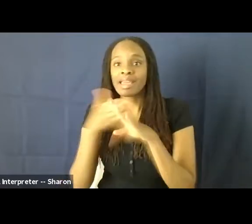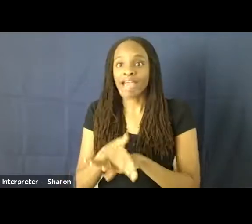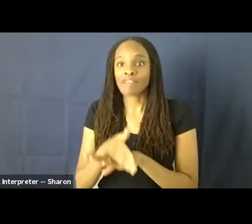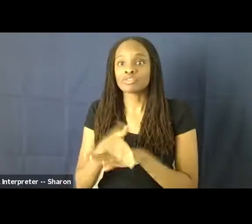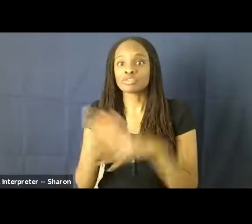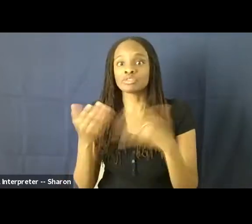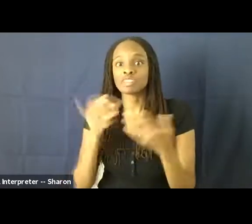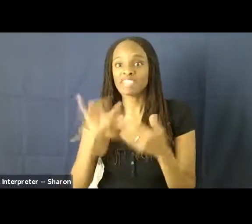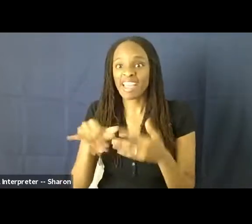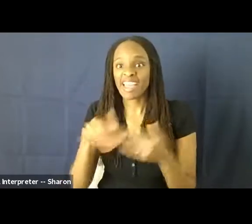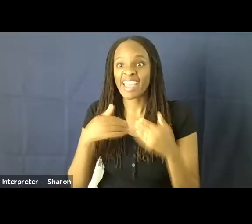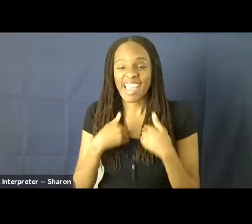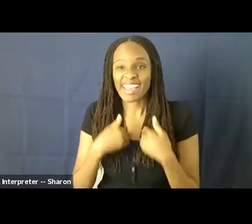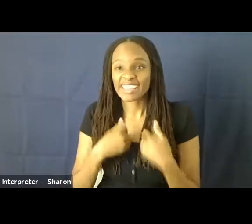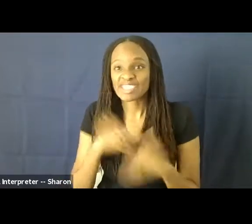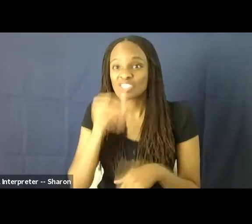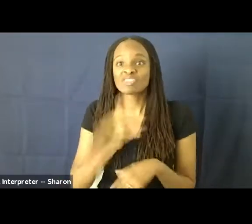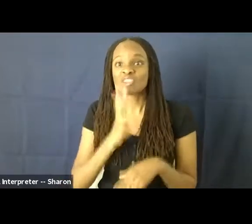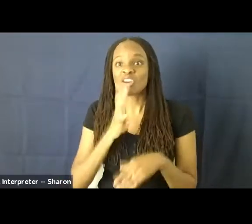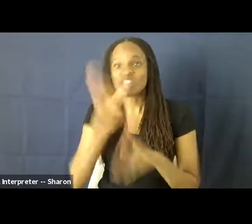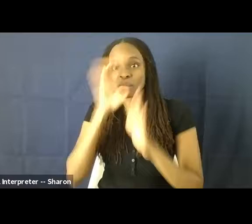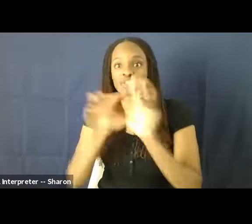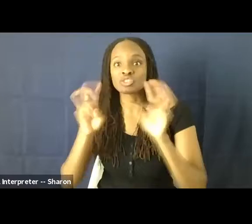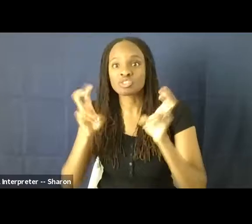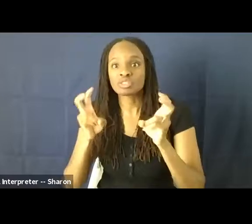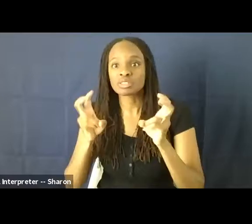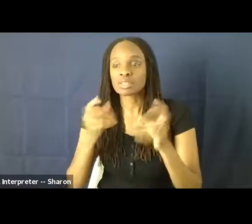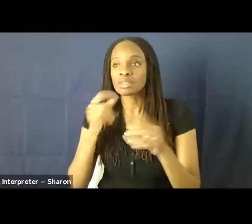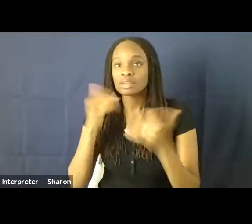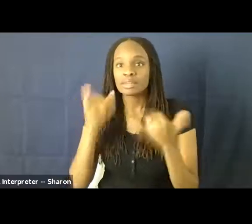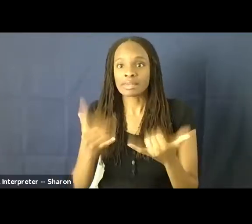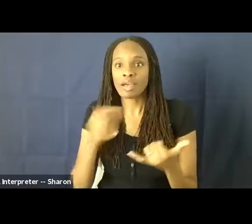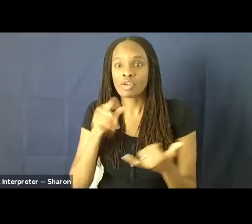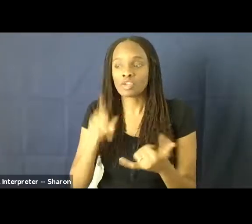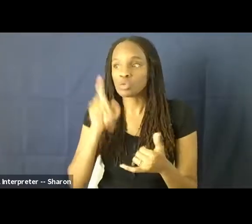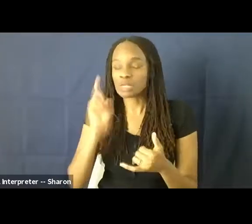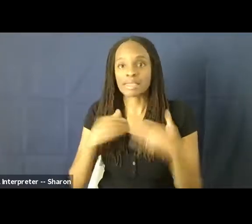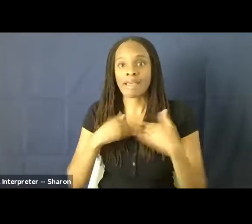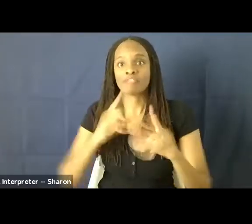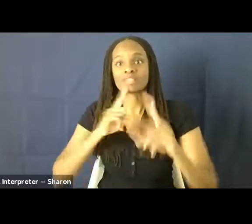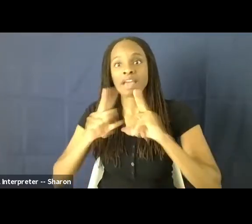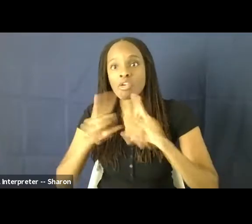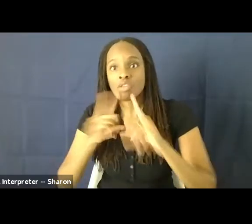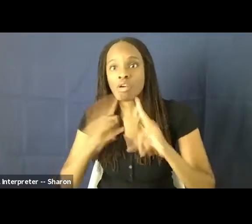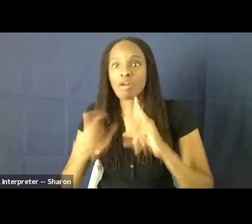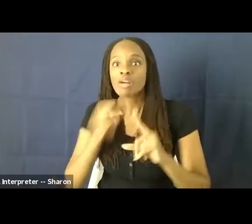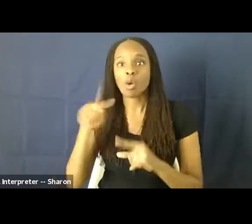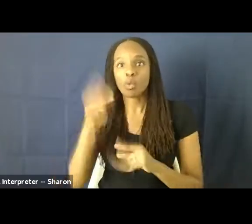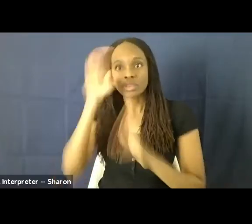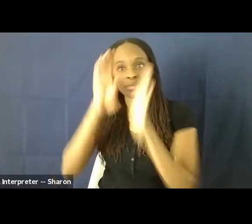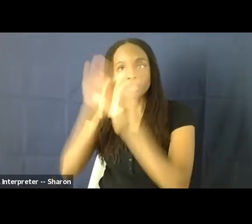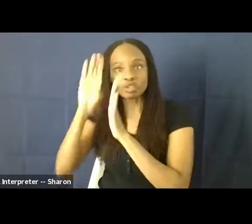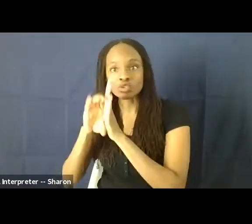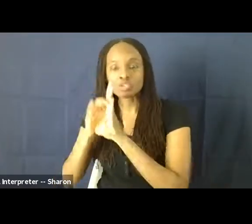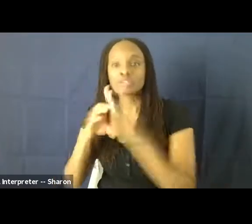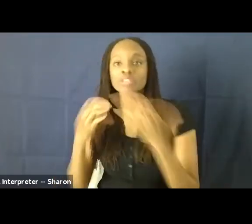into place, right, this becomes even harder because you're not just like splicing scenes together. Now you're actually splicing dialogue together. And it gets worse and worse for the industry